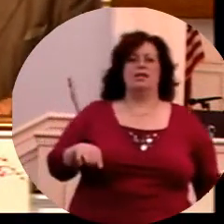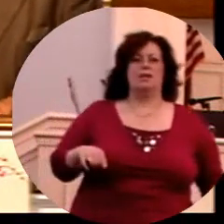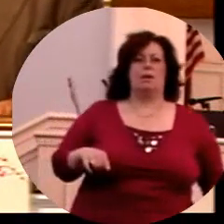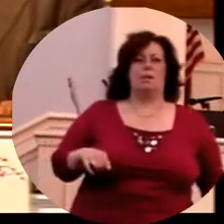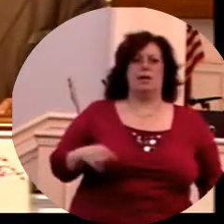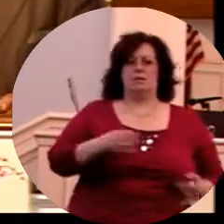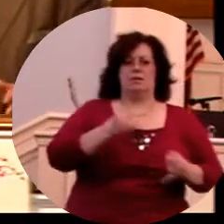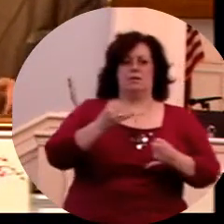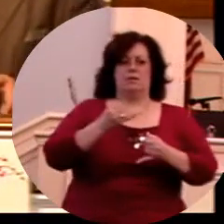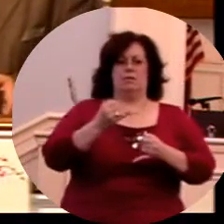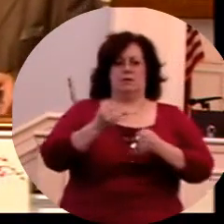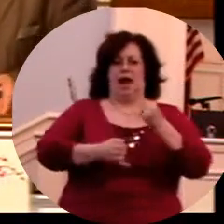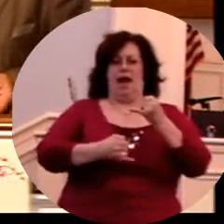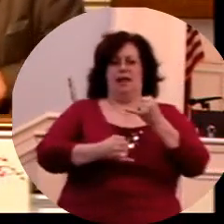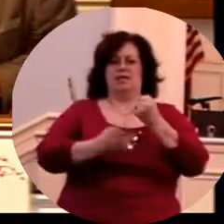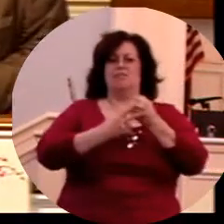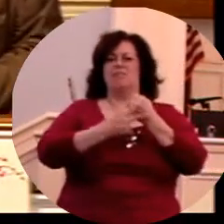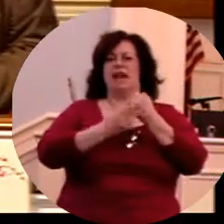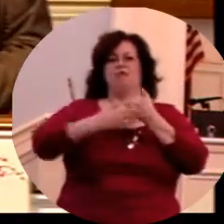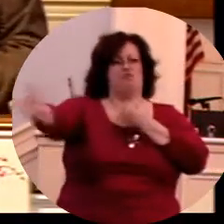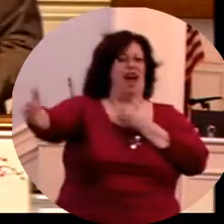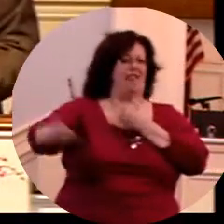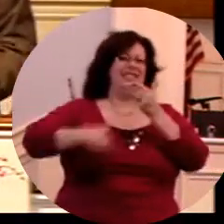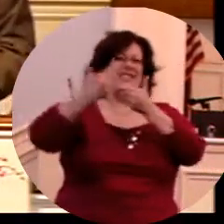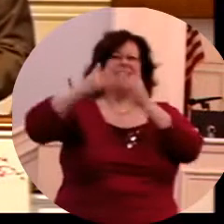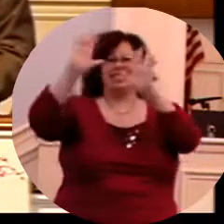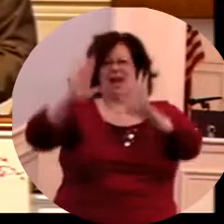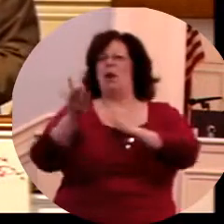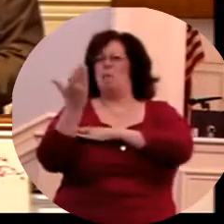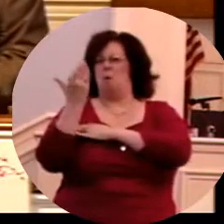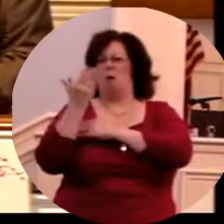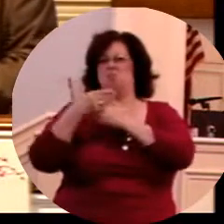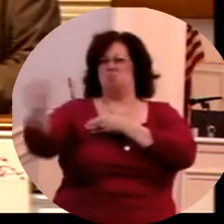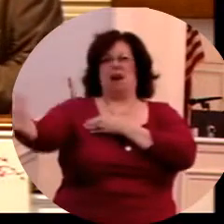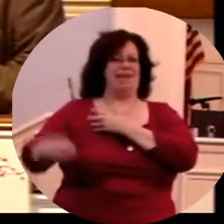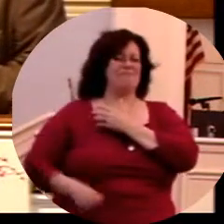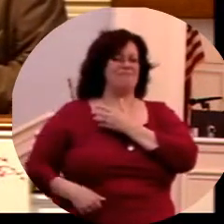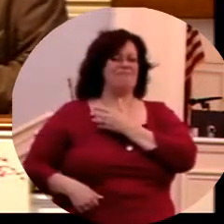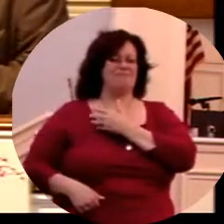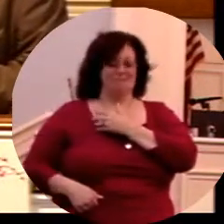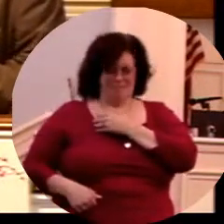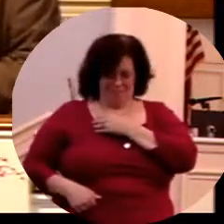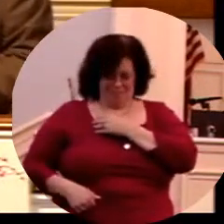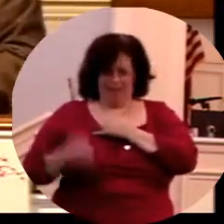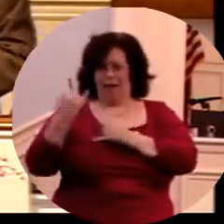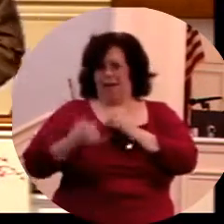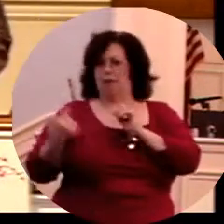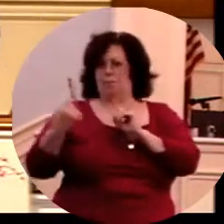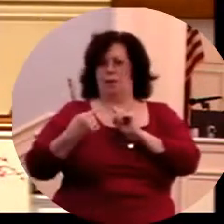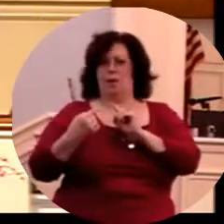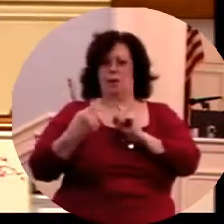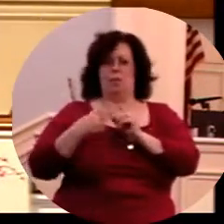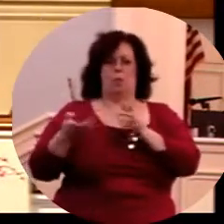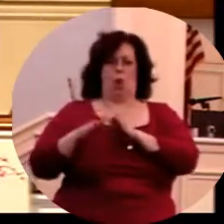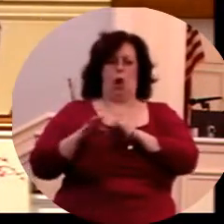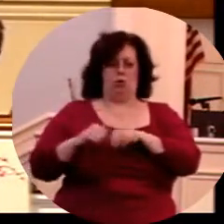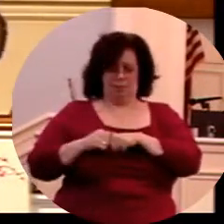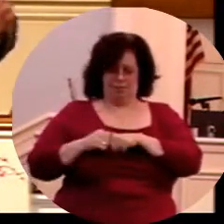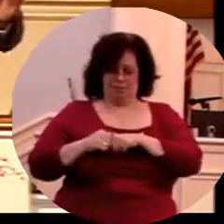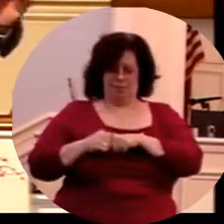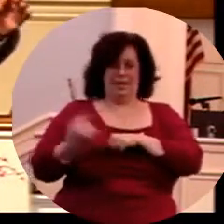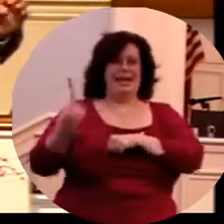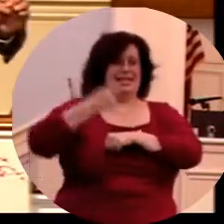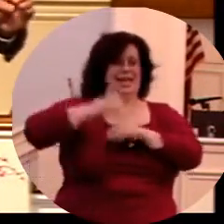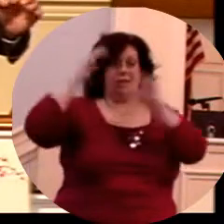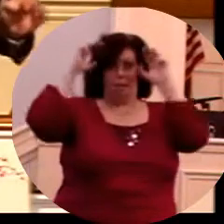And this will be, we'll finish this message next Sunday morning, okay? So I'll give you this point and we'll close. Number five, not only were they